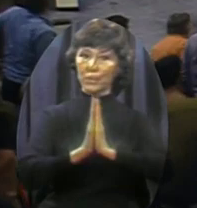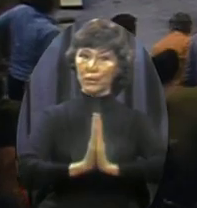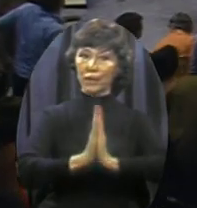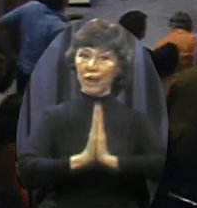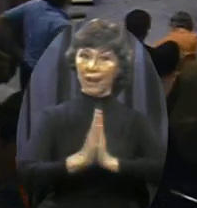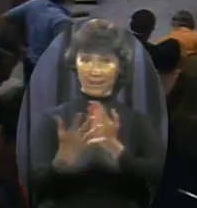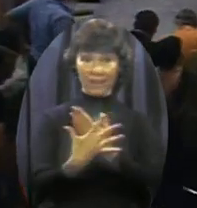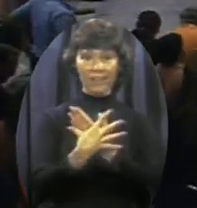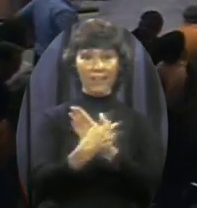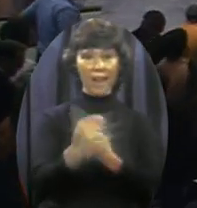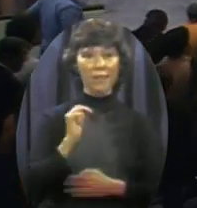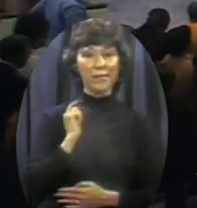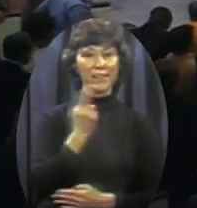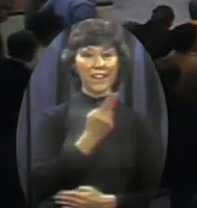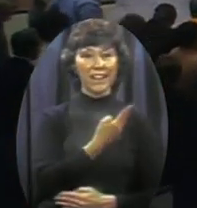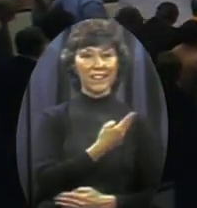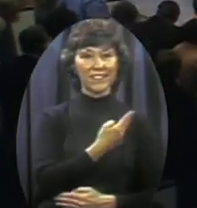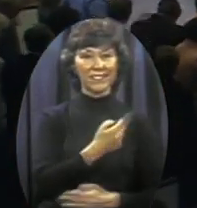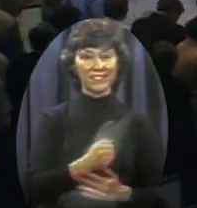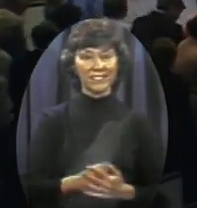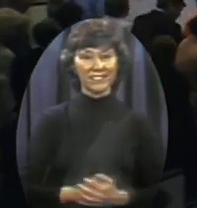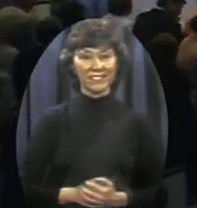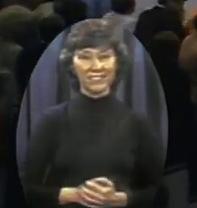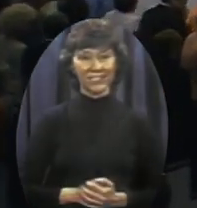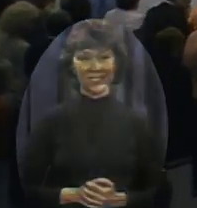Everyone join hands across the building